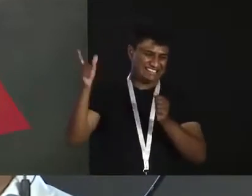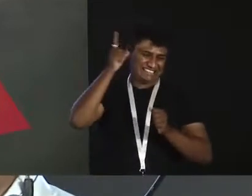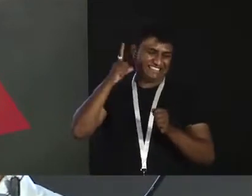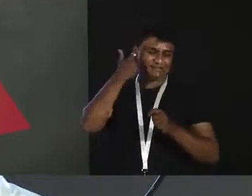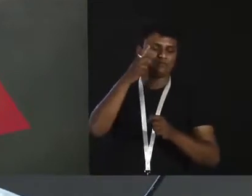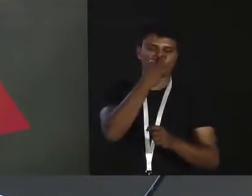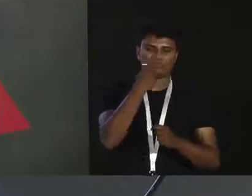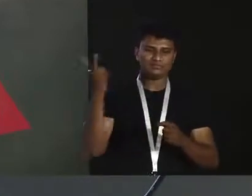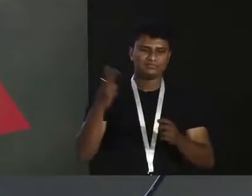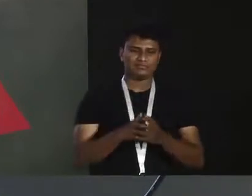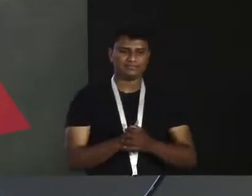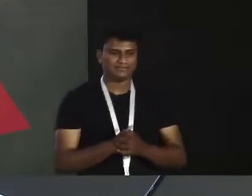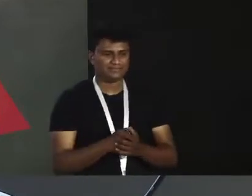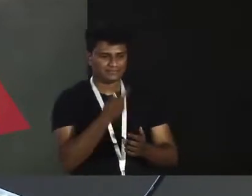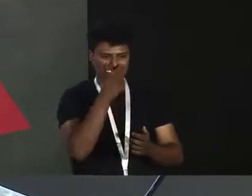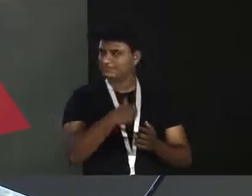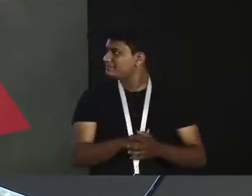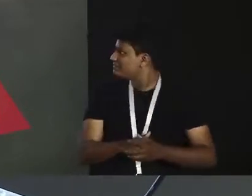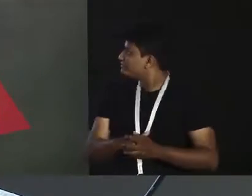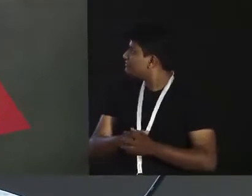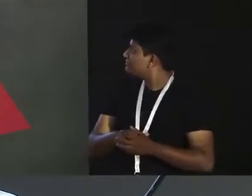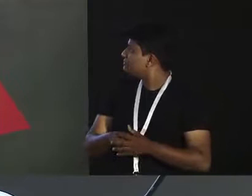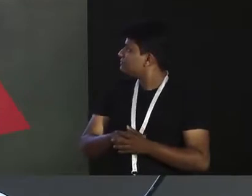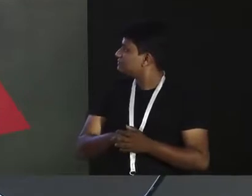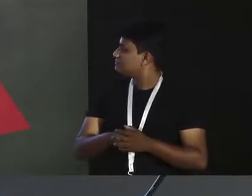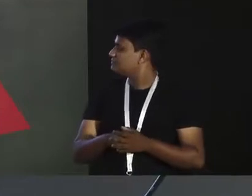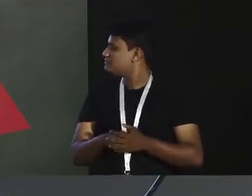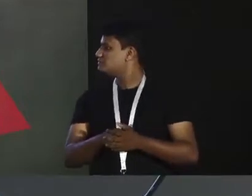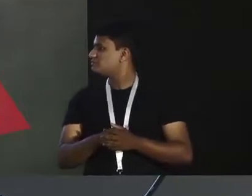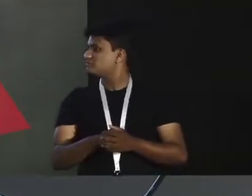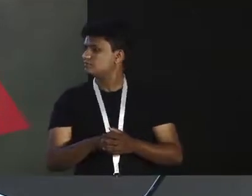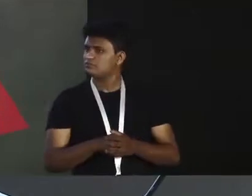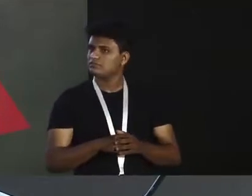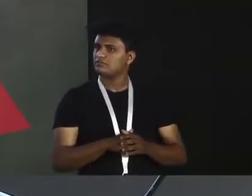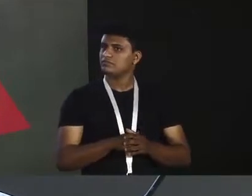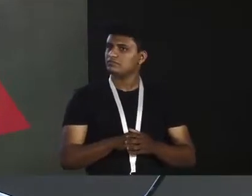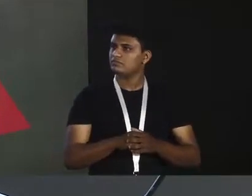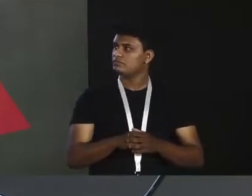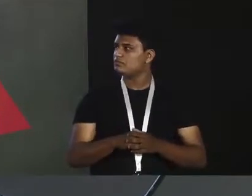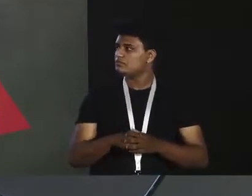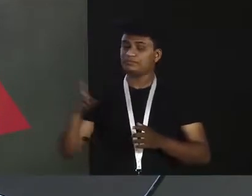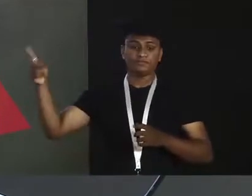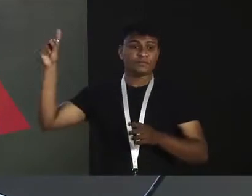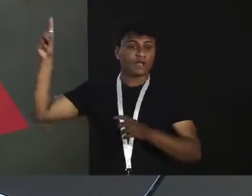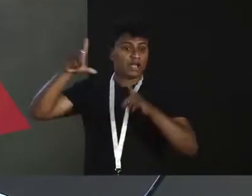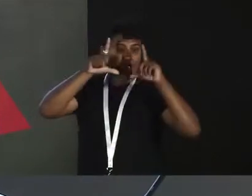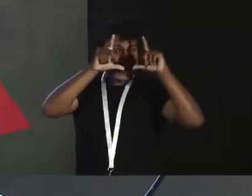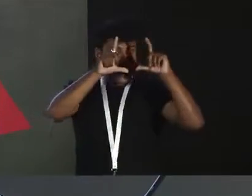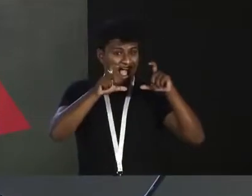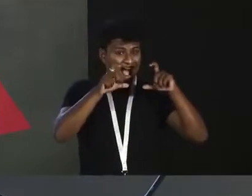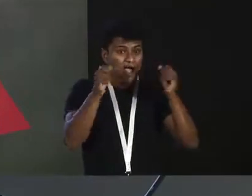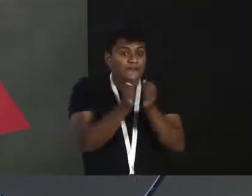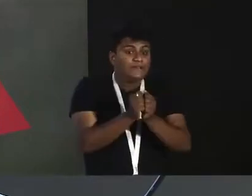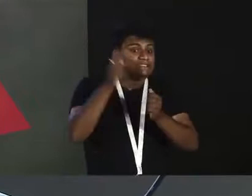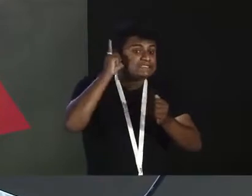That's not aliens from outer space, but what that is, is the first image I could recognize, which